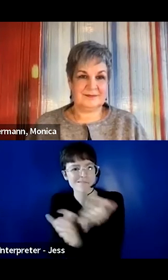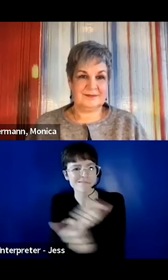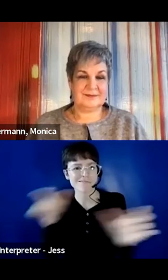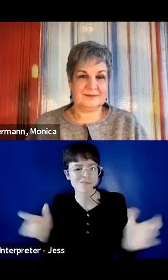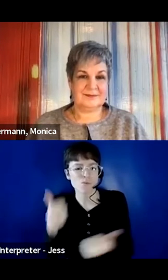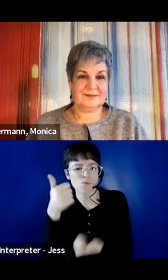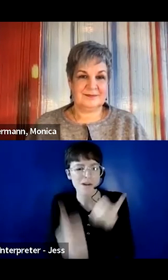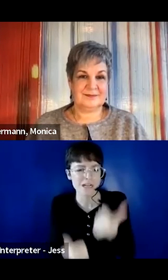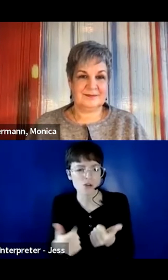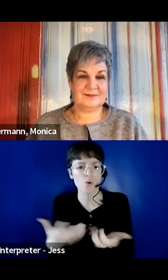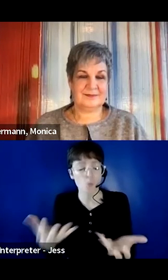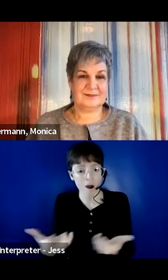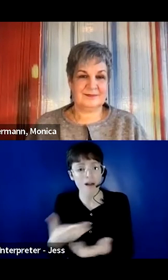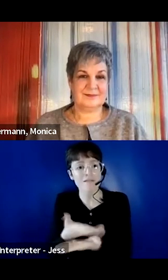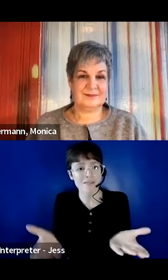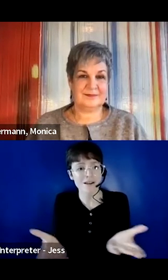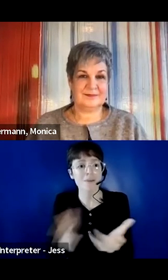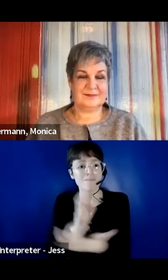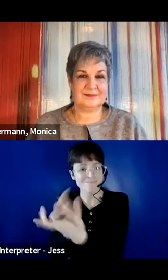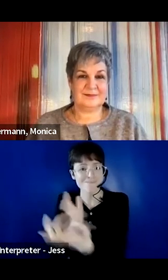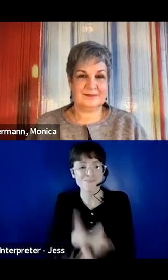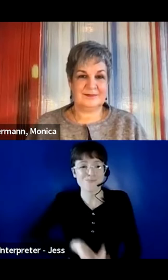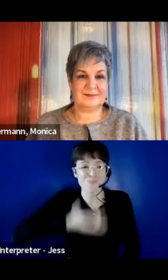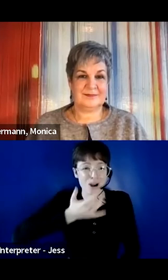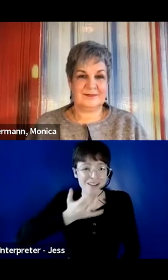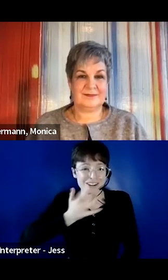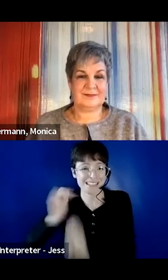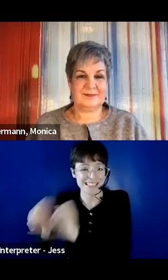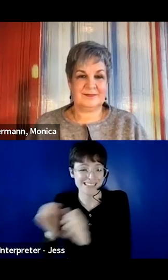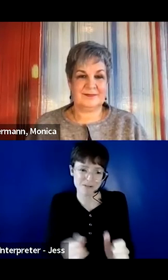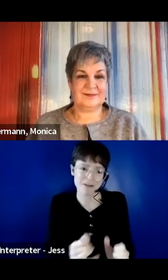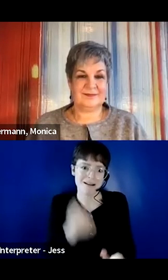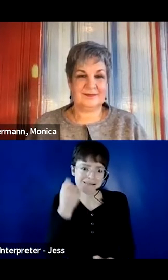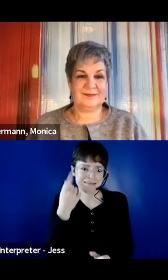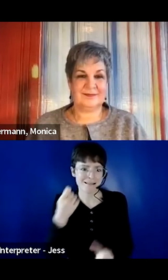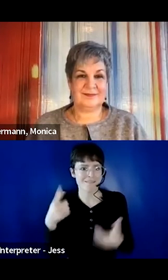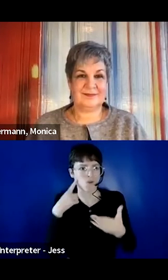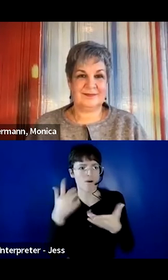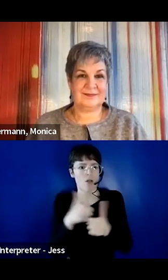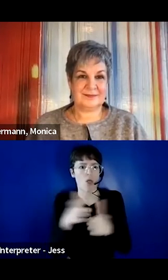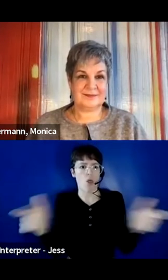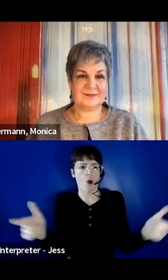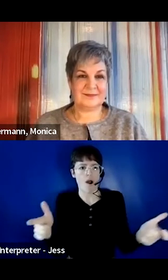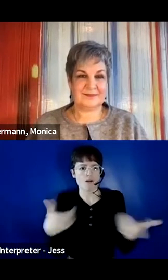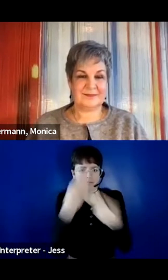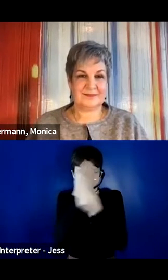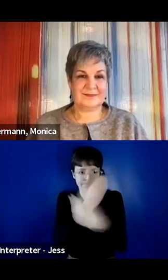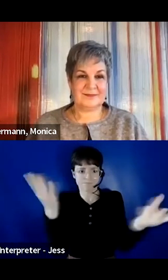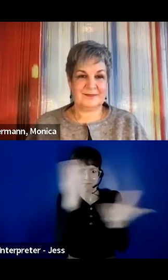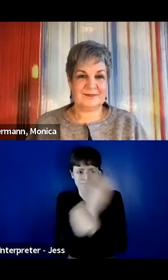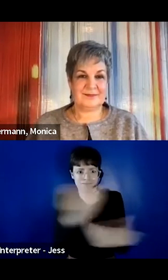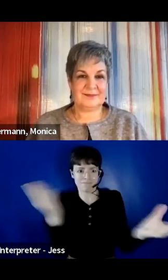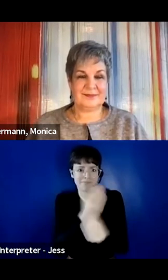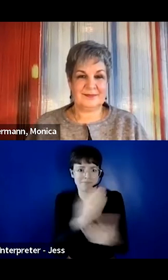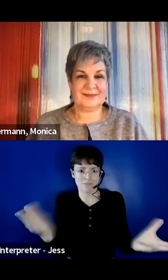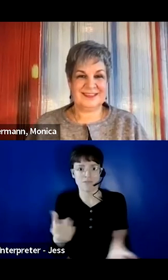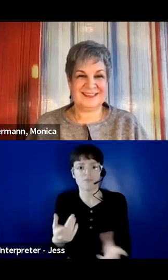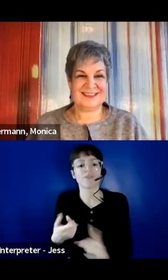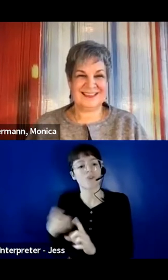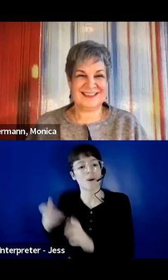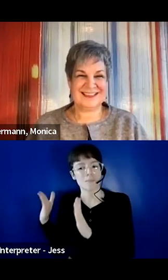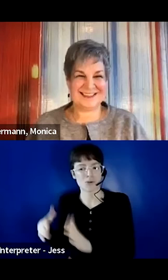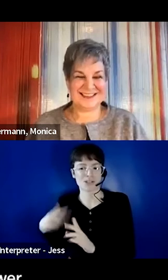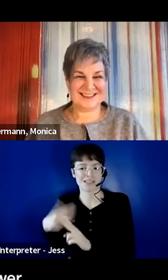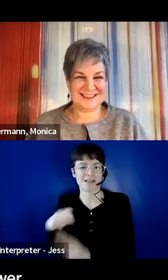to address at large in the community. And that's from Megan. Anyone else? And that's not for Megan. That's from